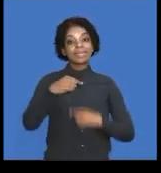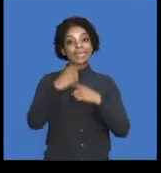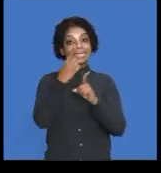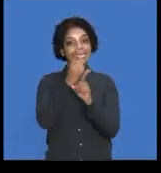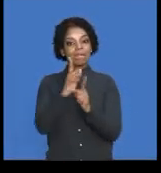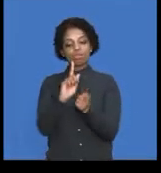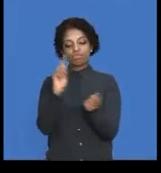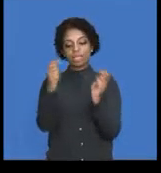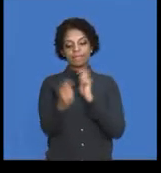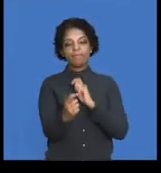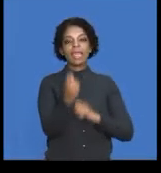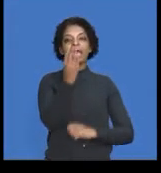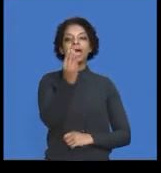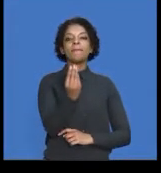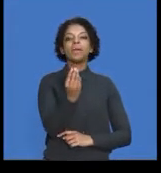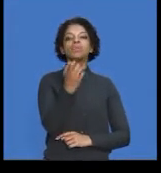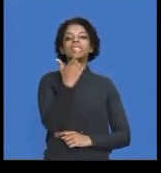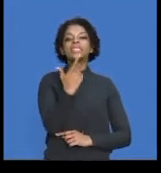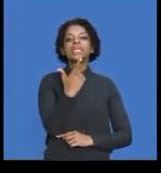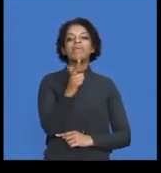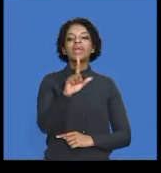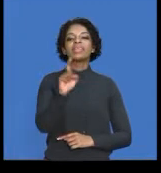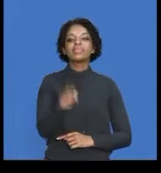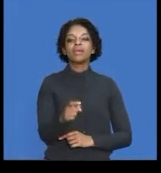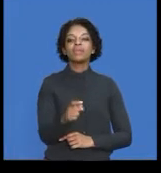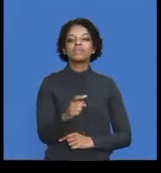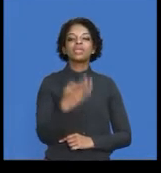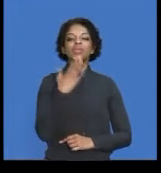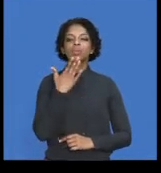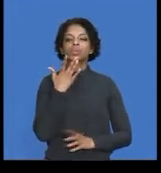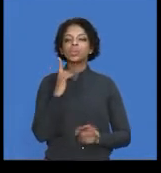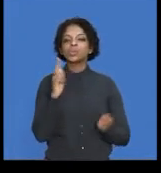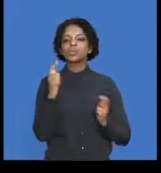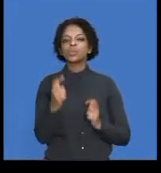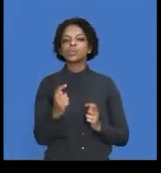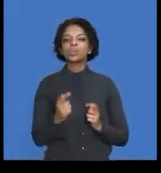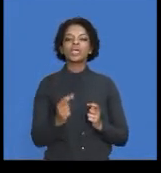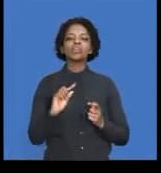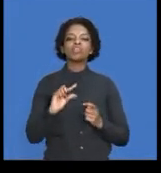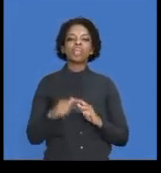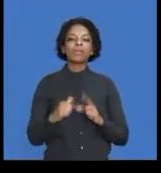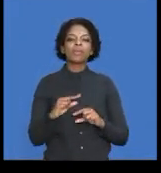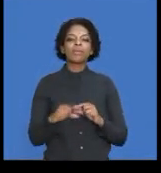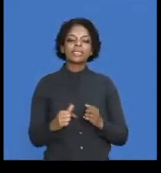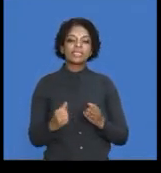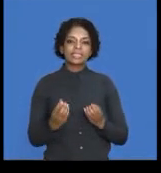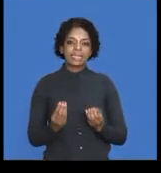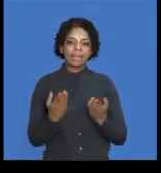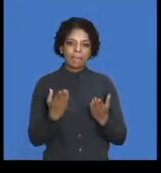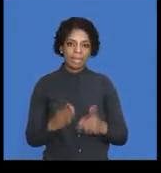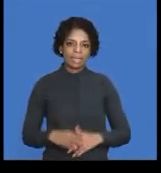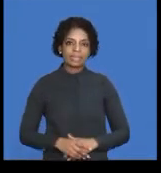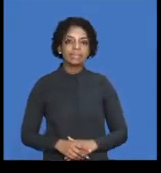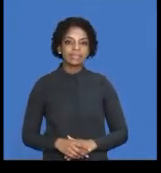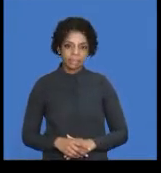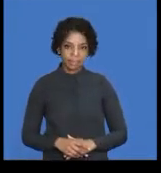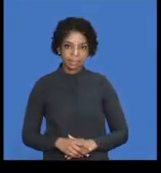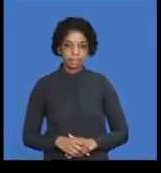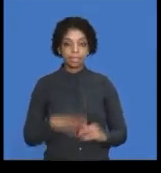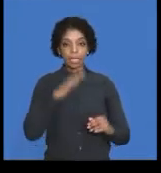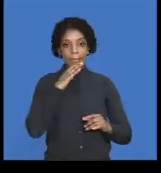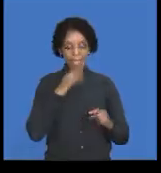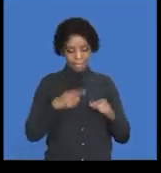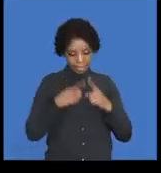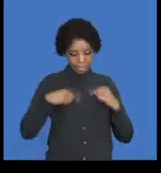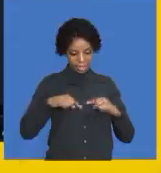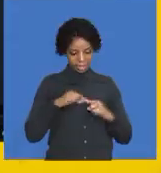A direct transfer of 7,000 Rand by generation suppliers, which is us. We've